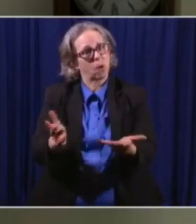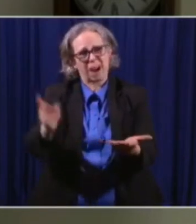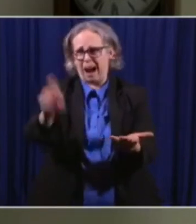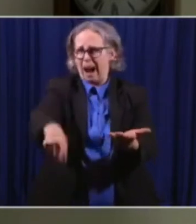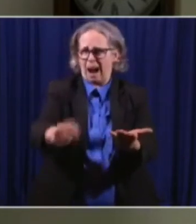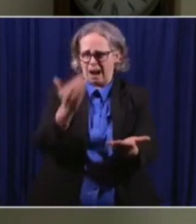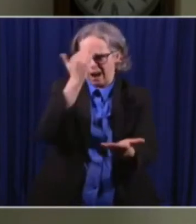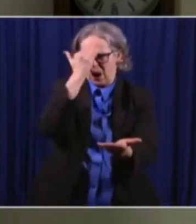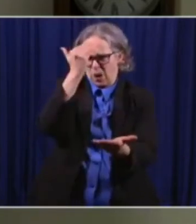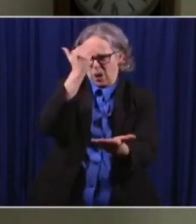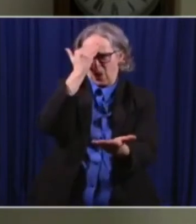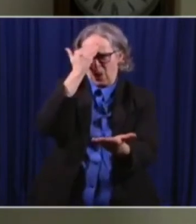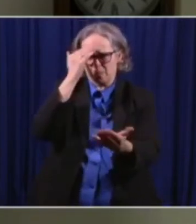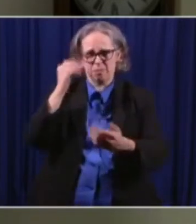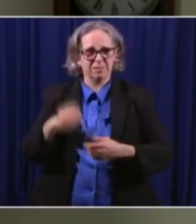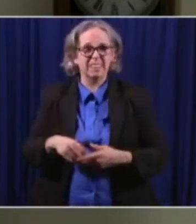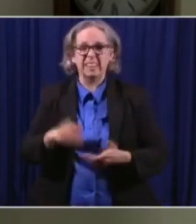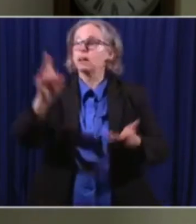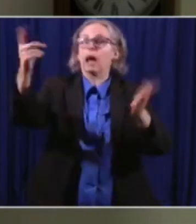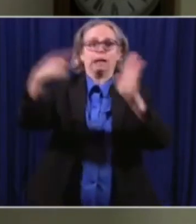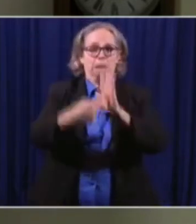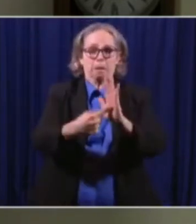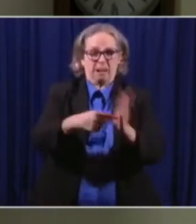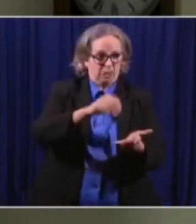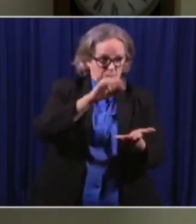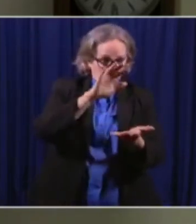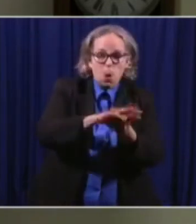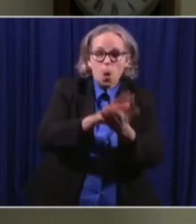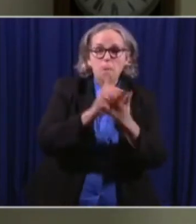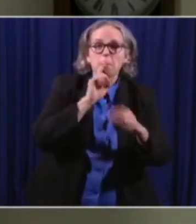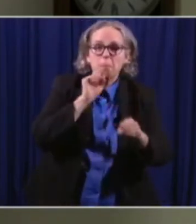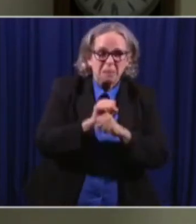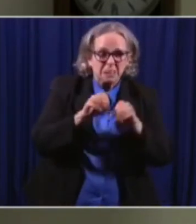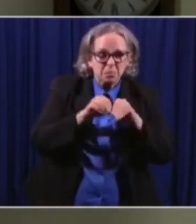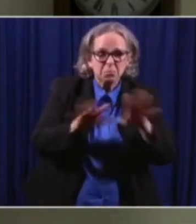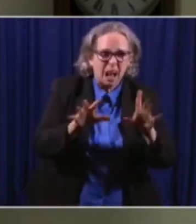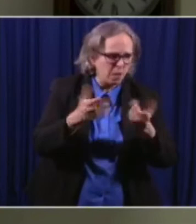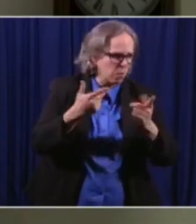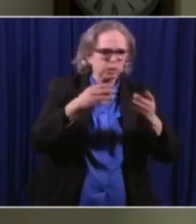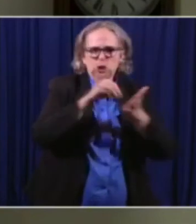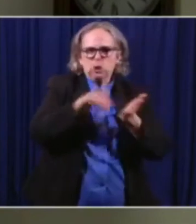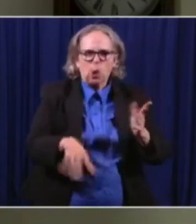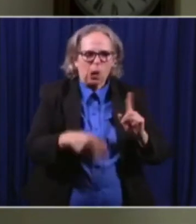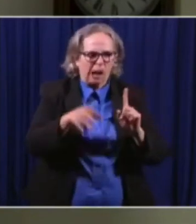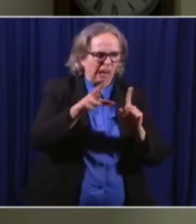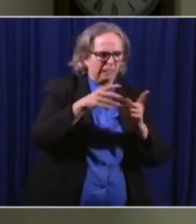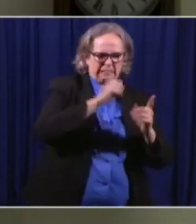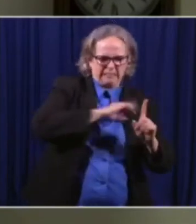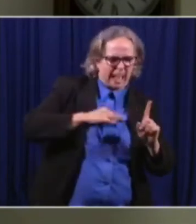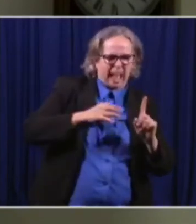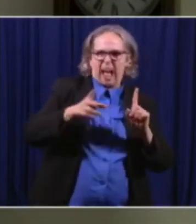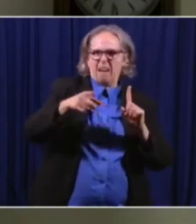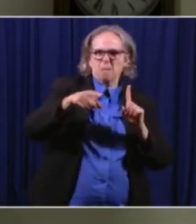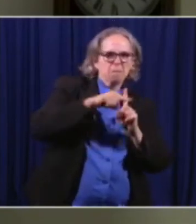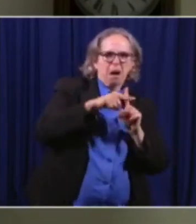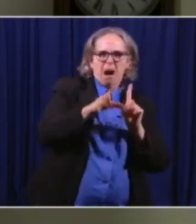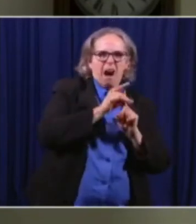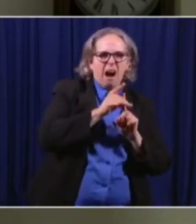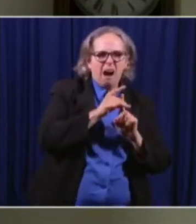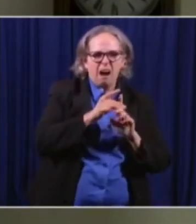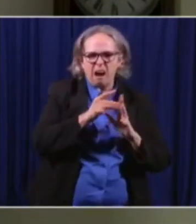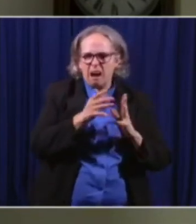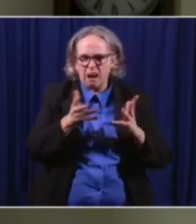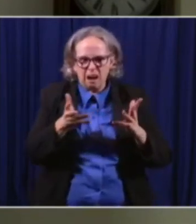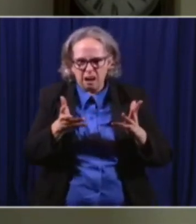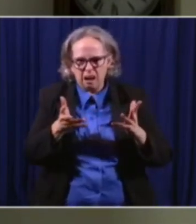has reports that there is COVID in the school or a student or a faculty member or someone who works there, the fact